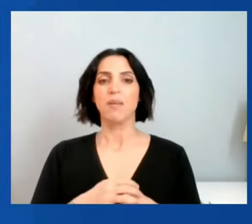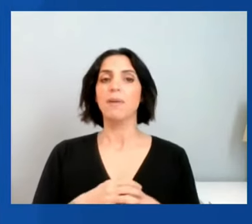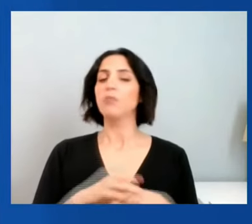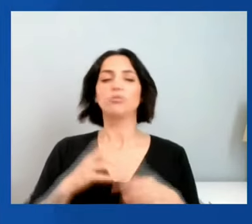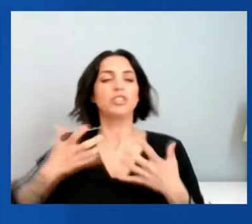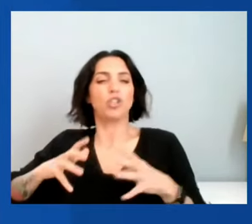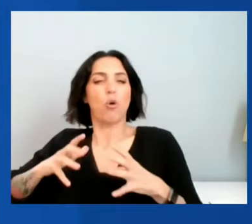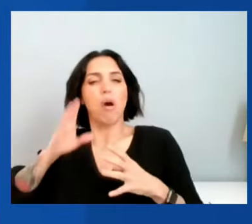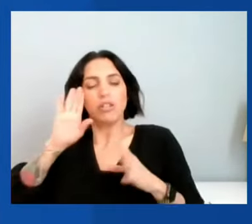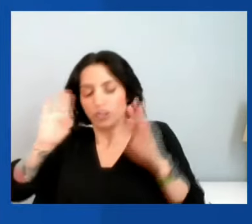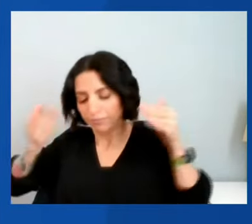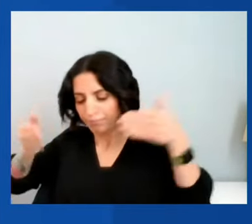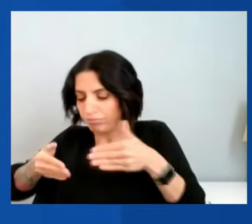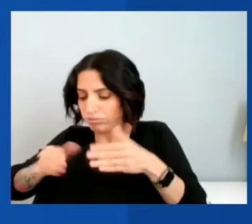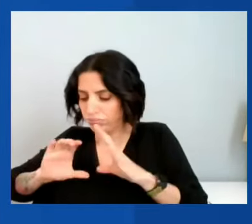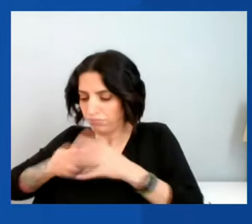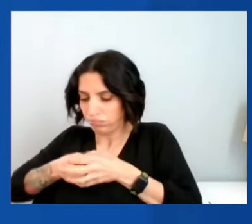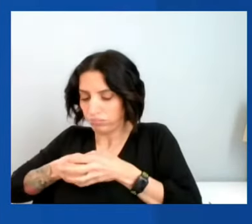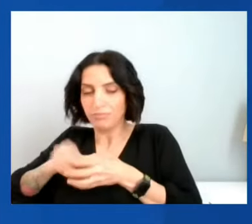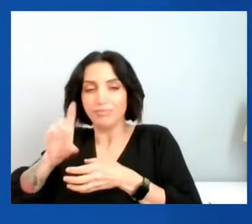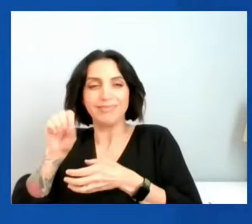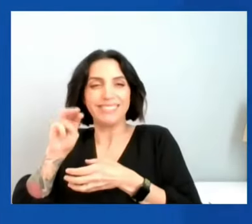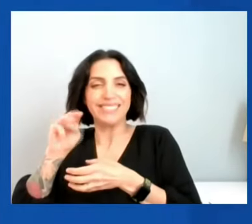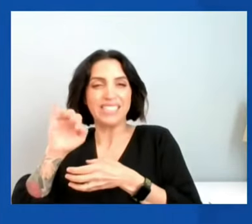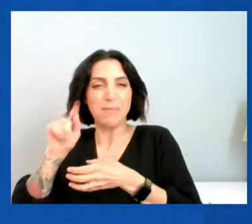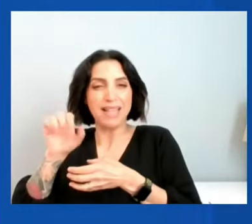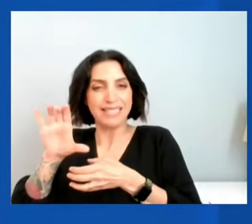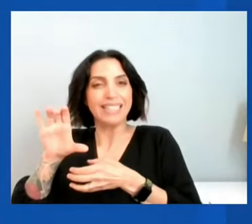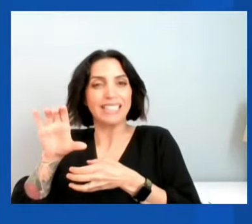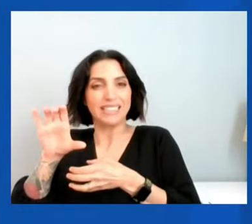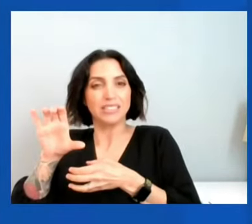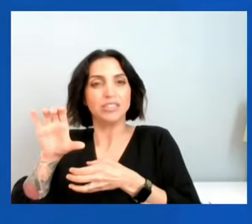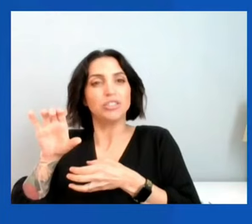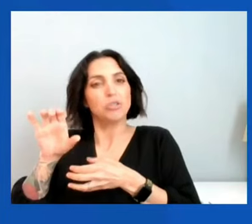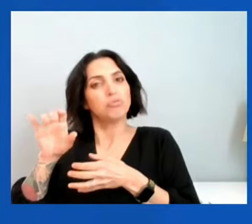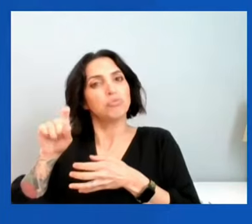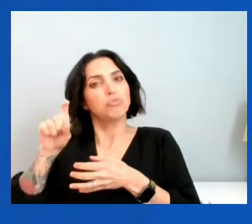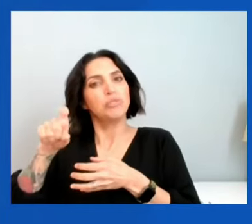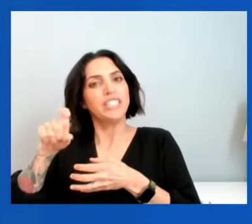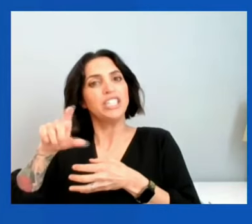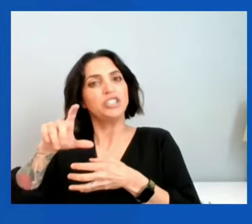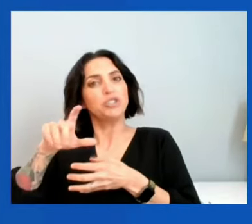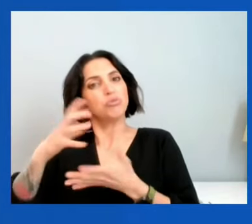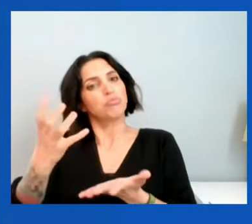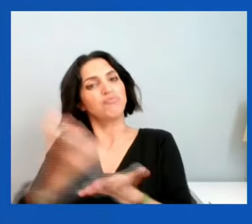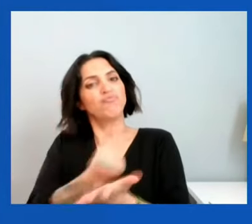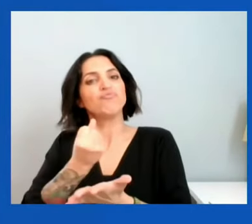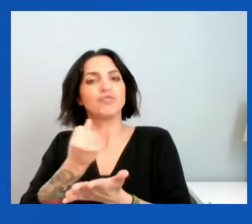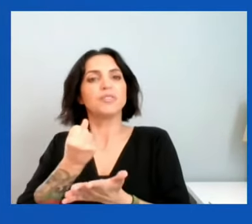approach. I think we get the benefits of continued